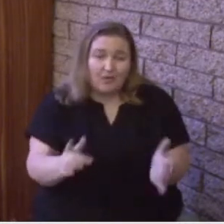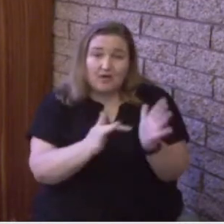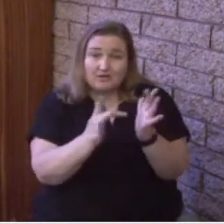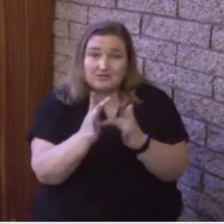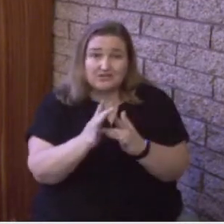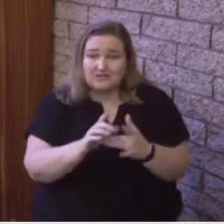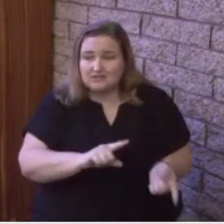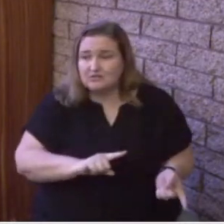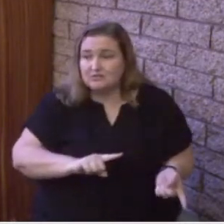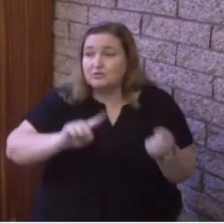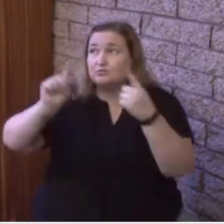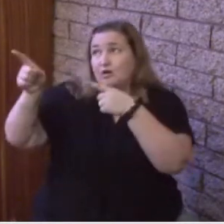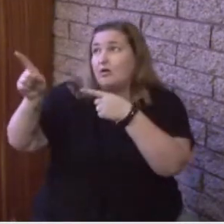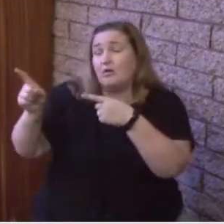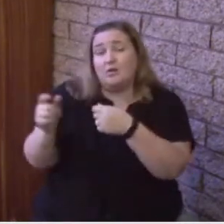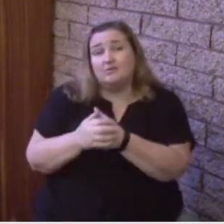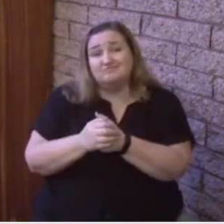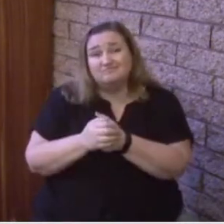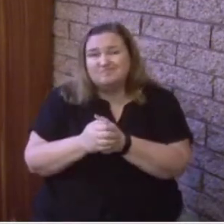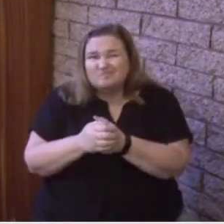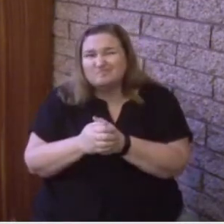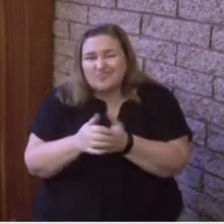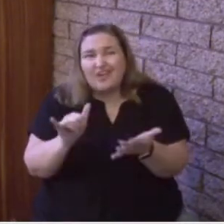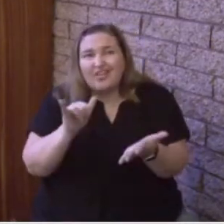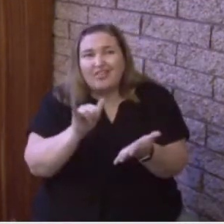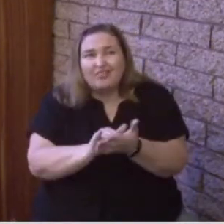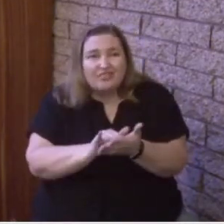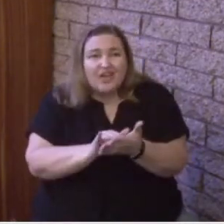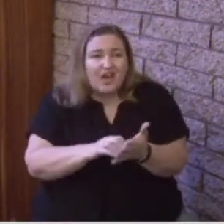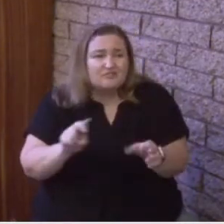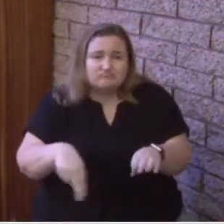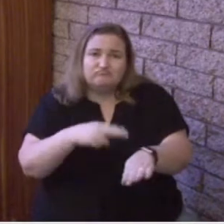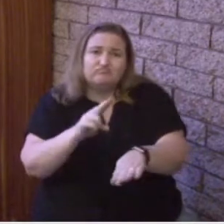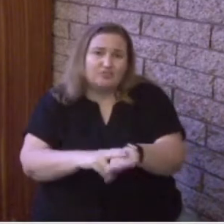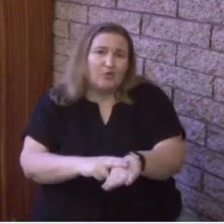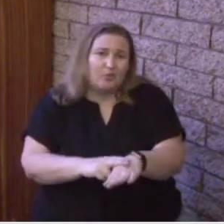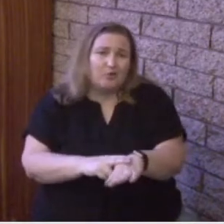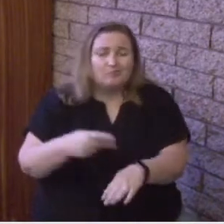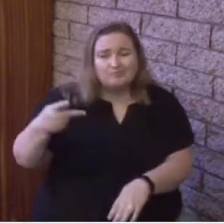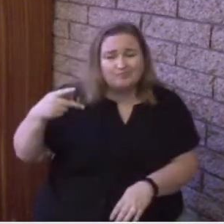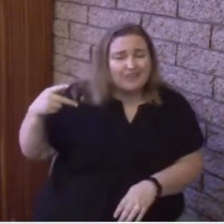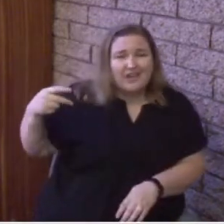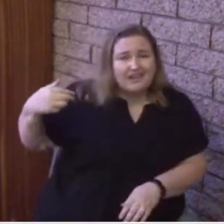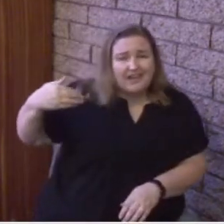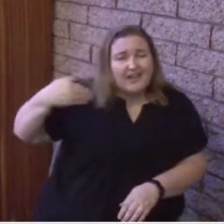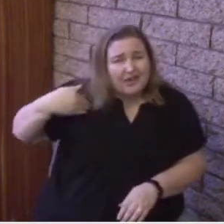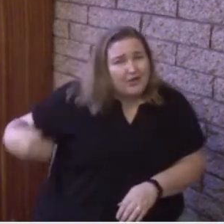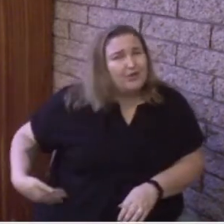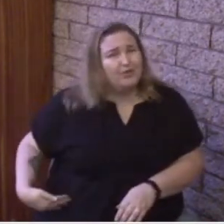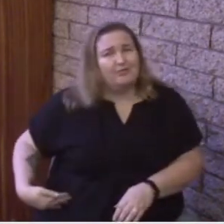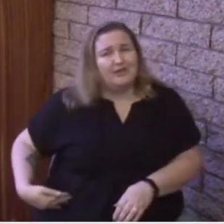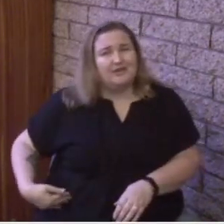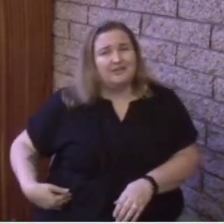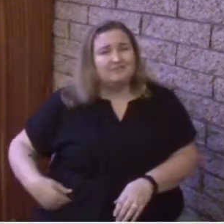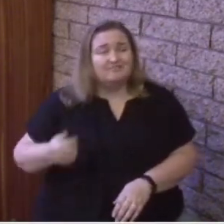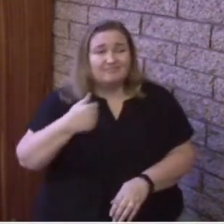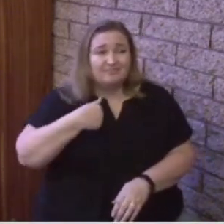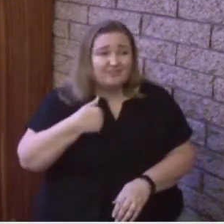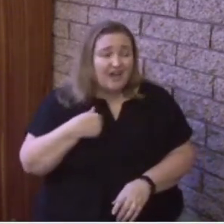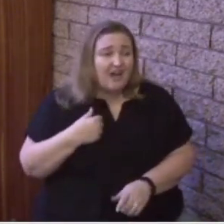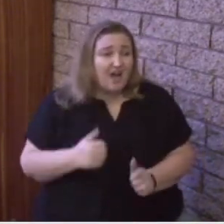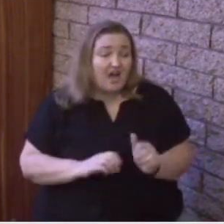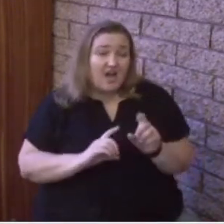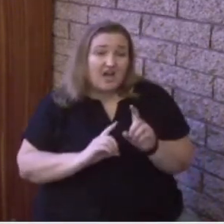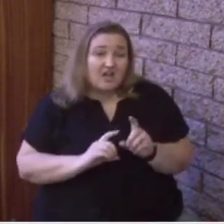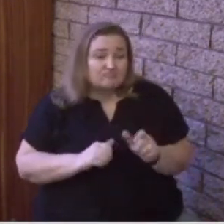rational. That seems normal as a human being, as someone who calls myself a father or a disciple